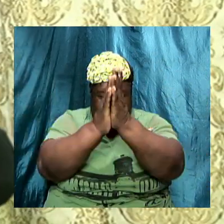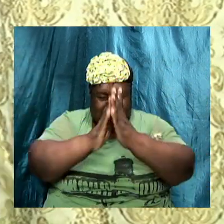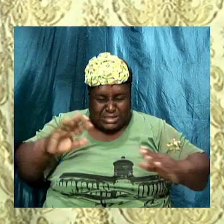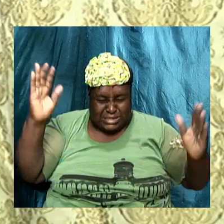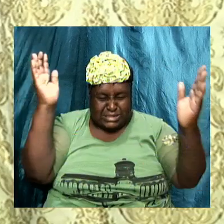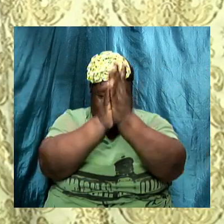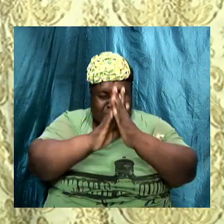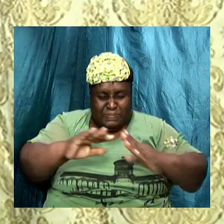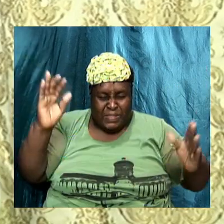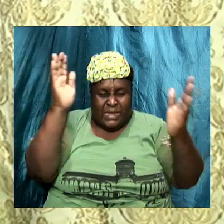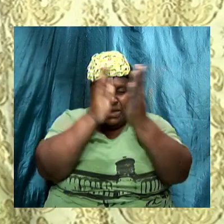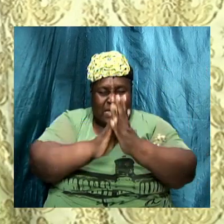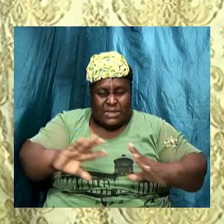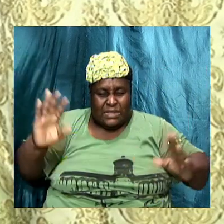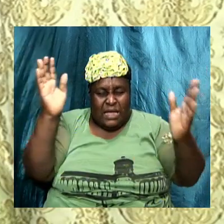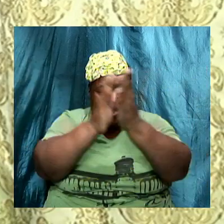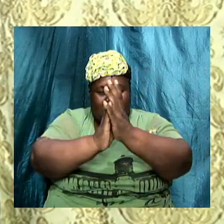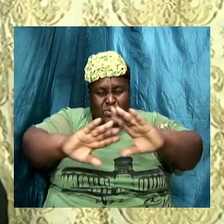have the Holy Spirit